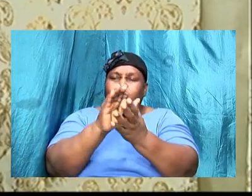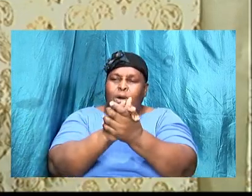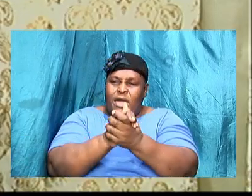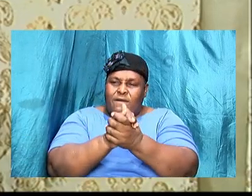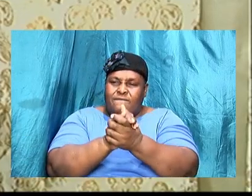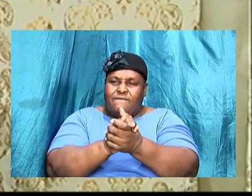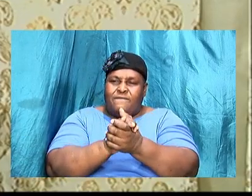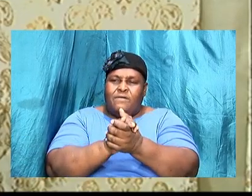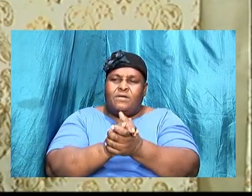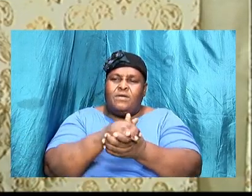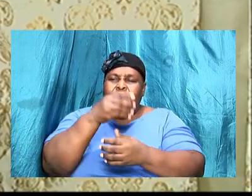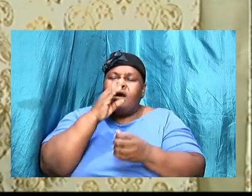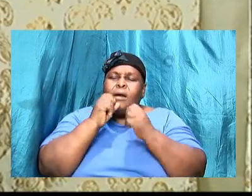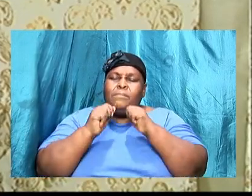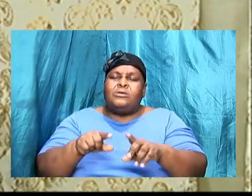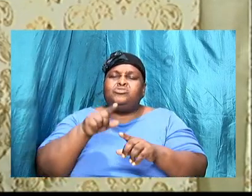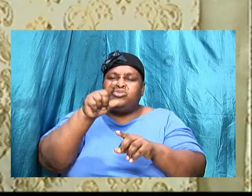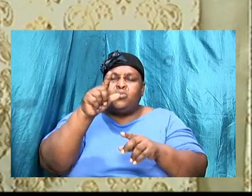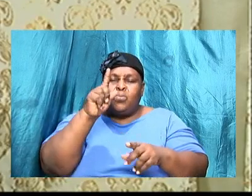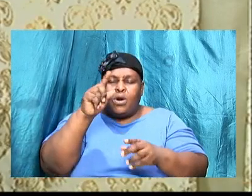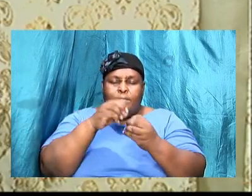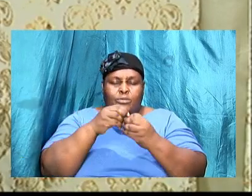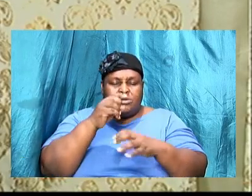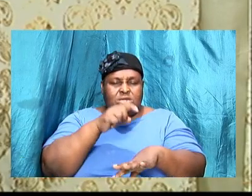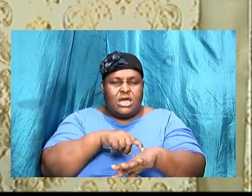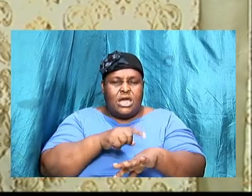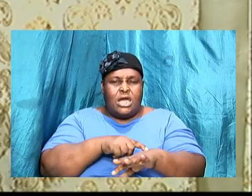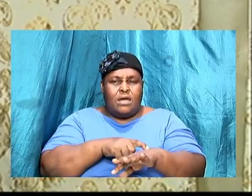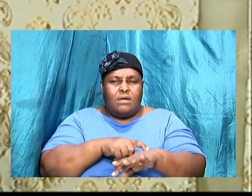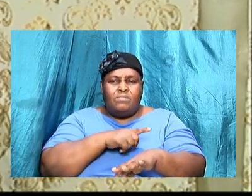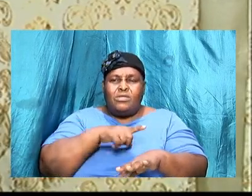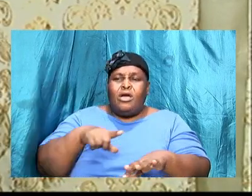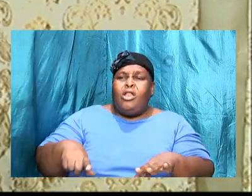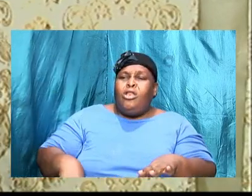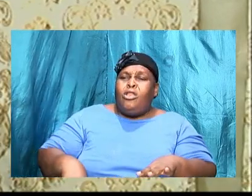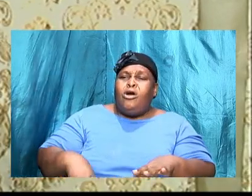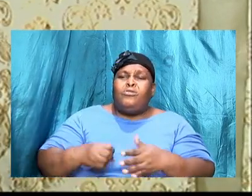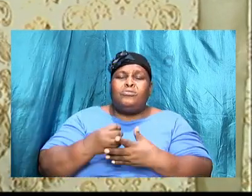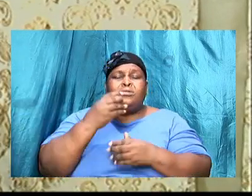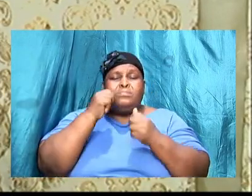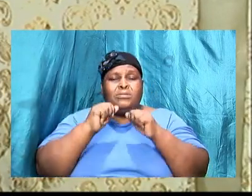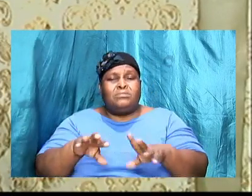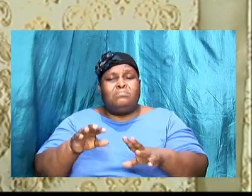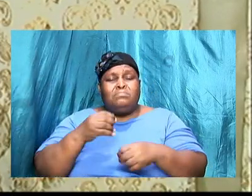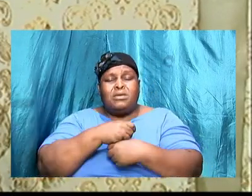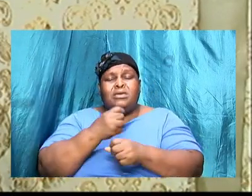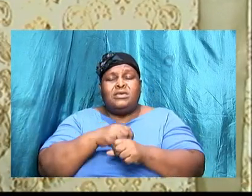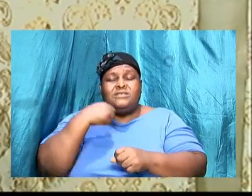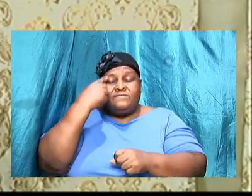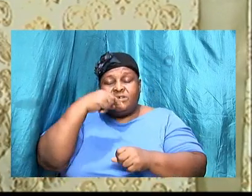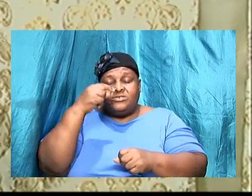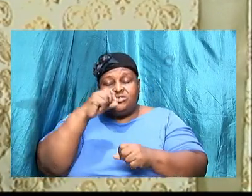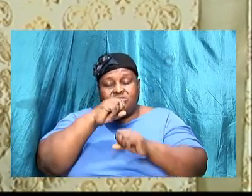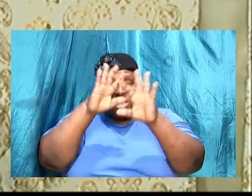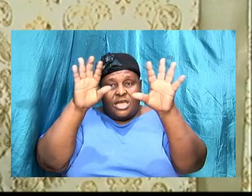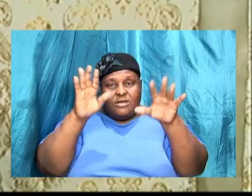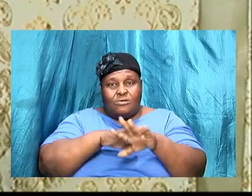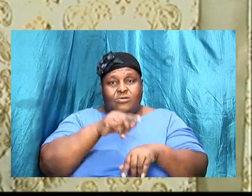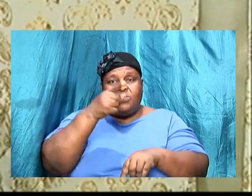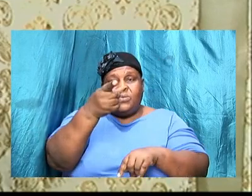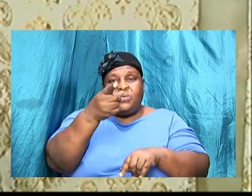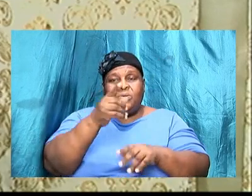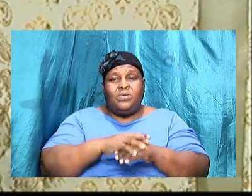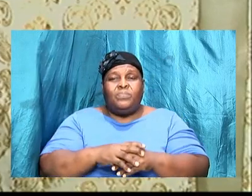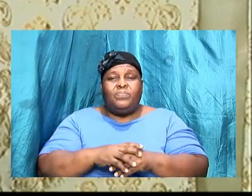was good God bless you one more time may the Lord richly bless you may make his face to shine upon you God bless you in Jesus name before I